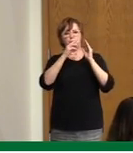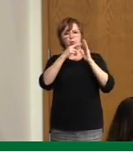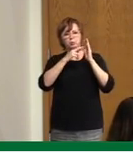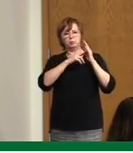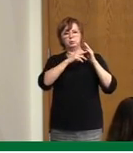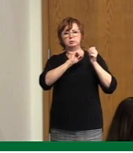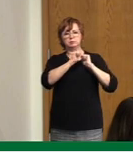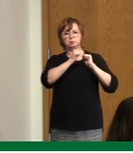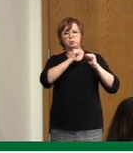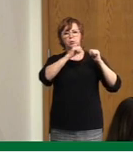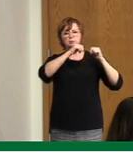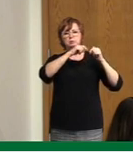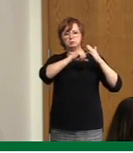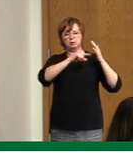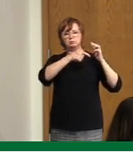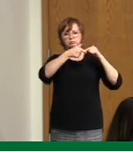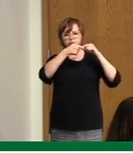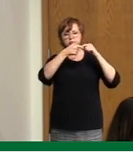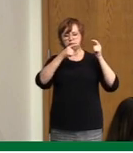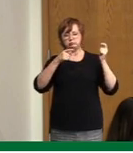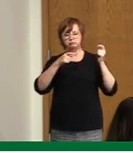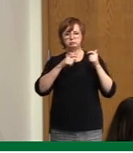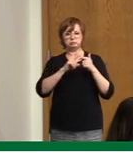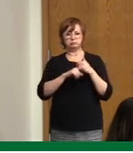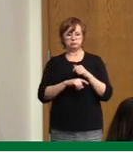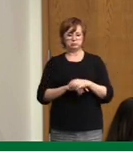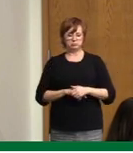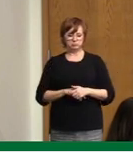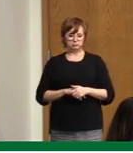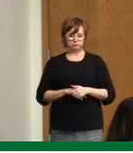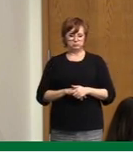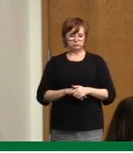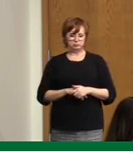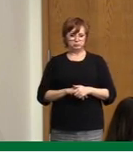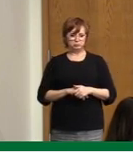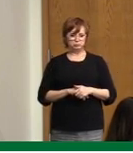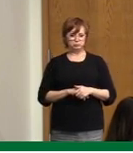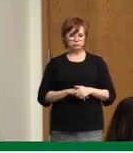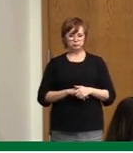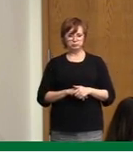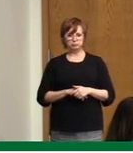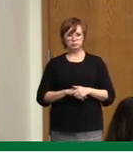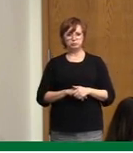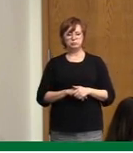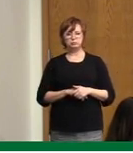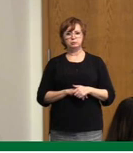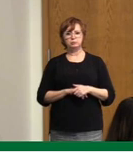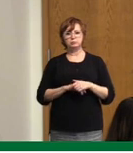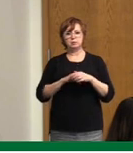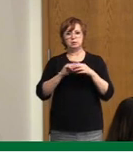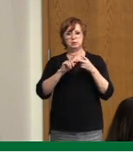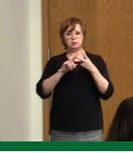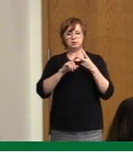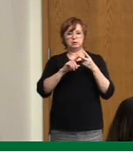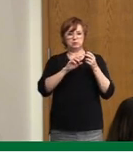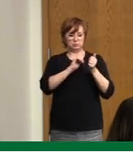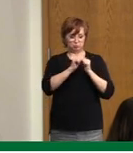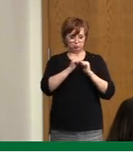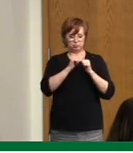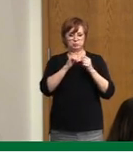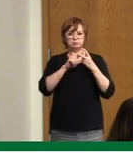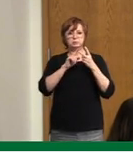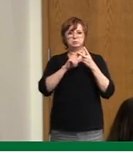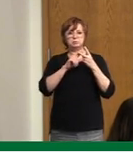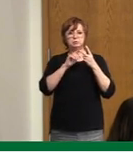teams. Some clusters relate to workplaces, but even there they are small clusters. The number of contacts are coming down. The range of